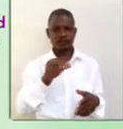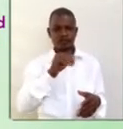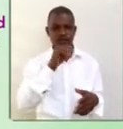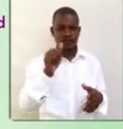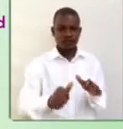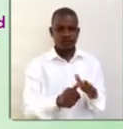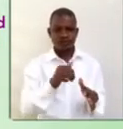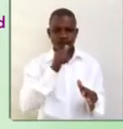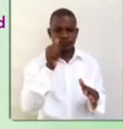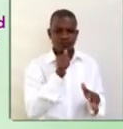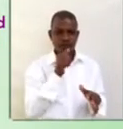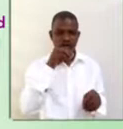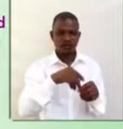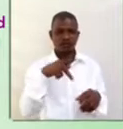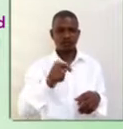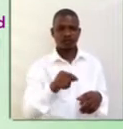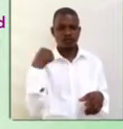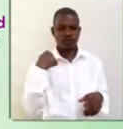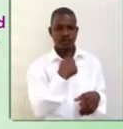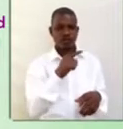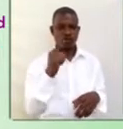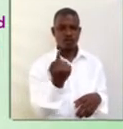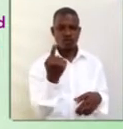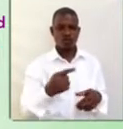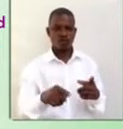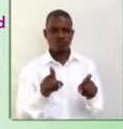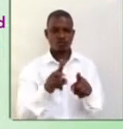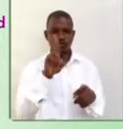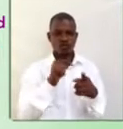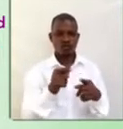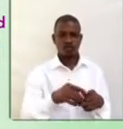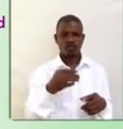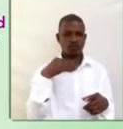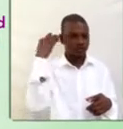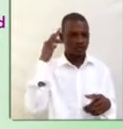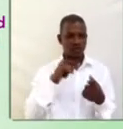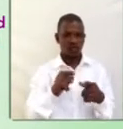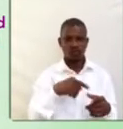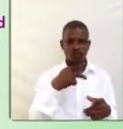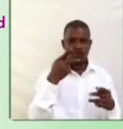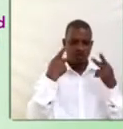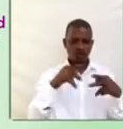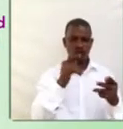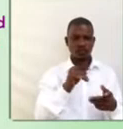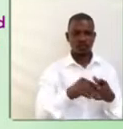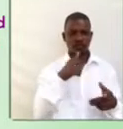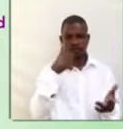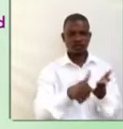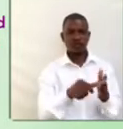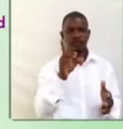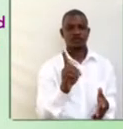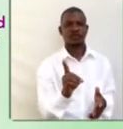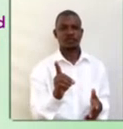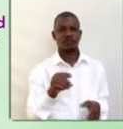receipt. We also use sound T to pronounce letter D